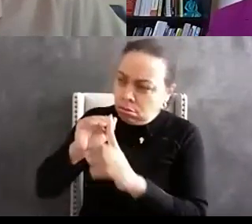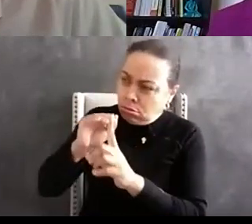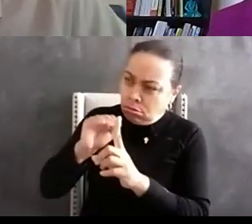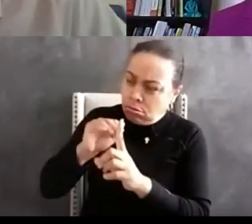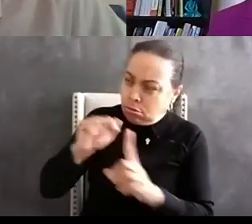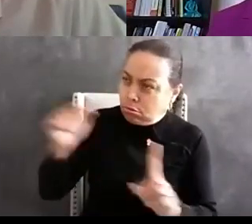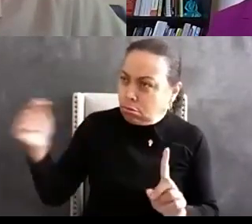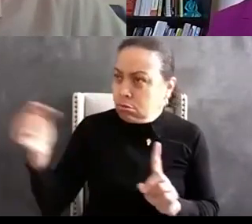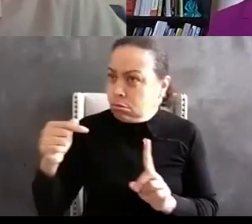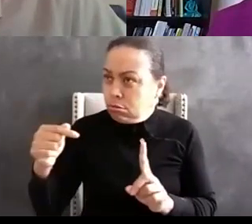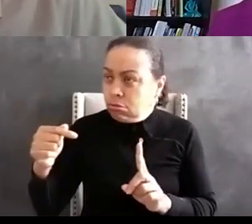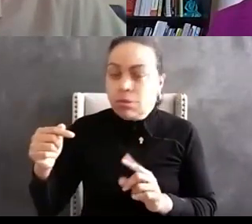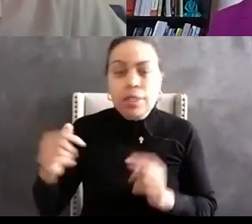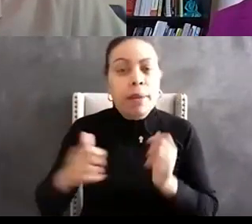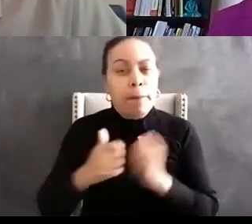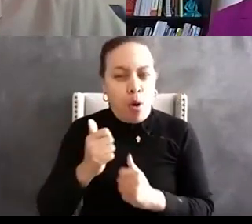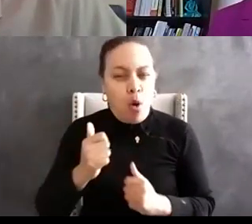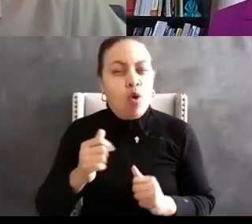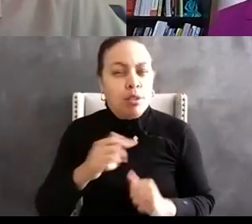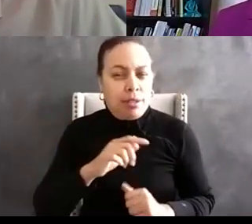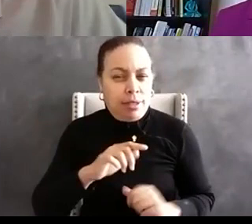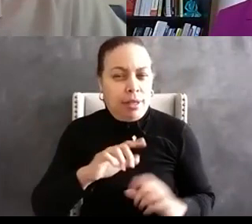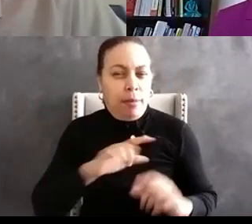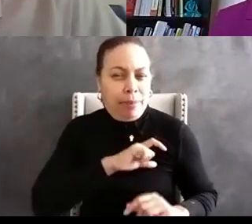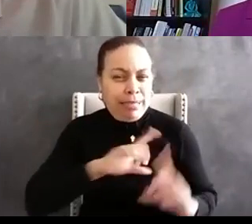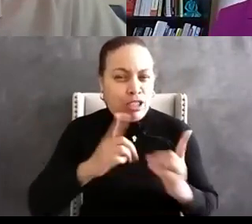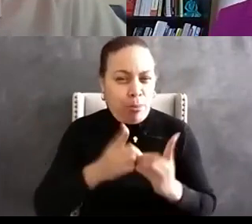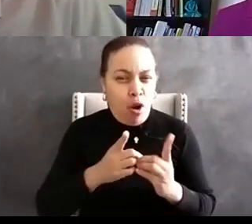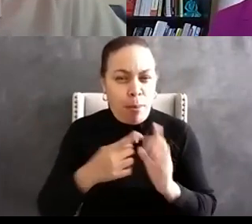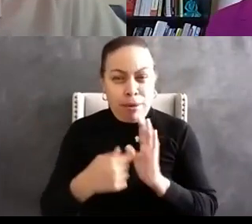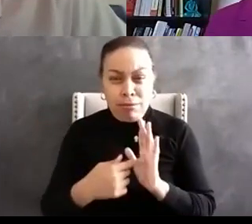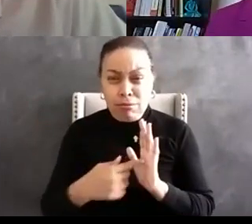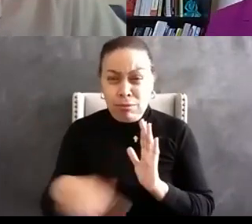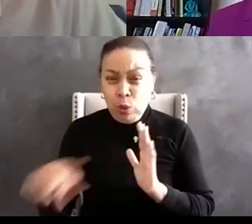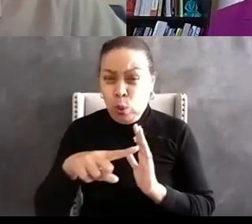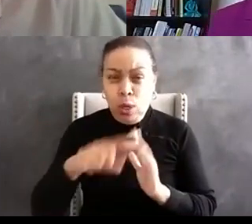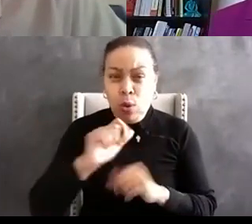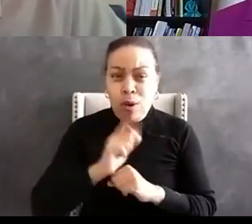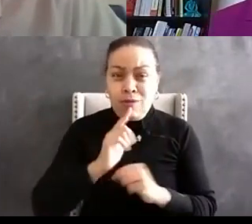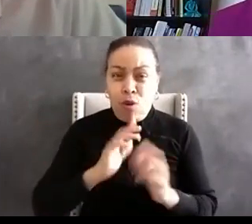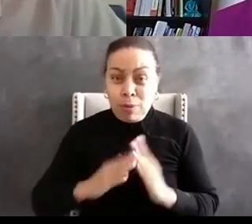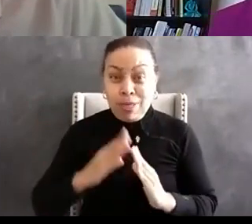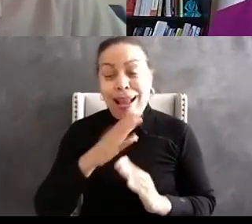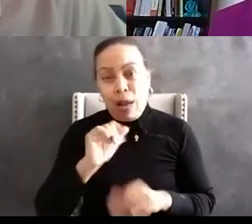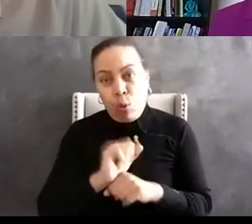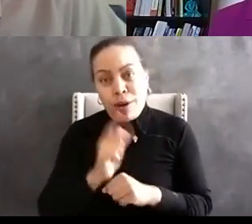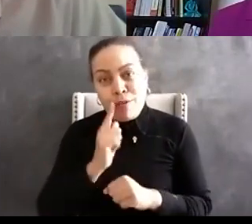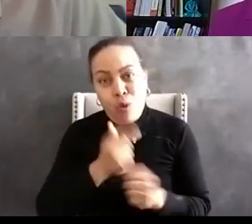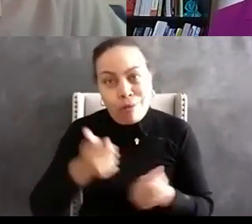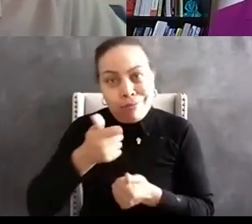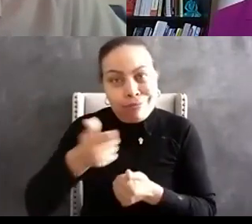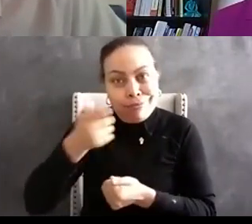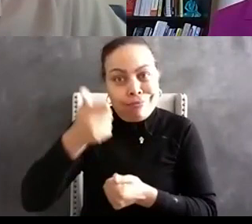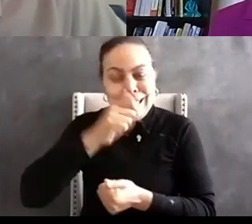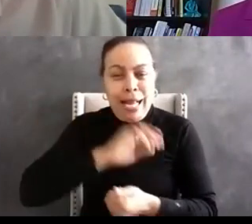most police agencies are reflecting what people that they work for they work for the citizens but in many ways they're also working for your mayors and city council